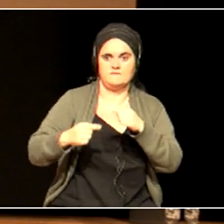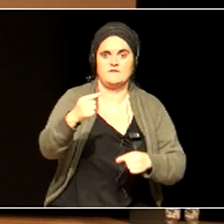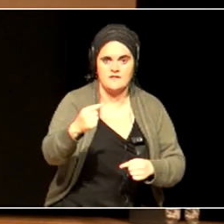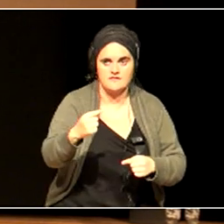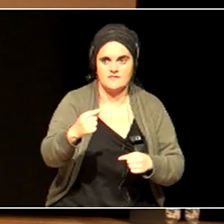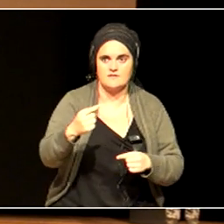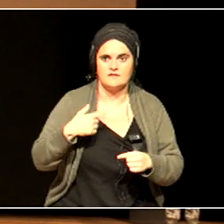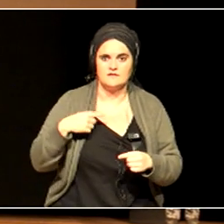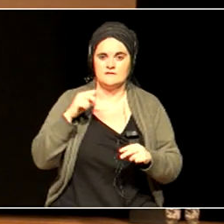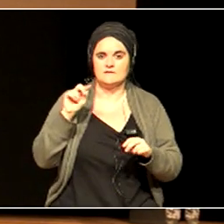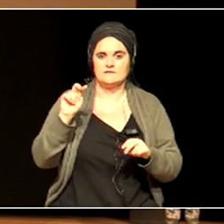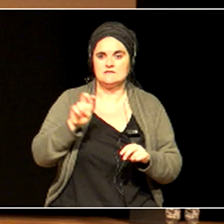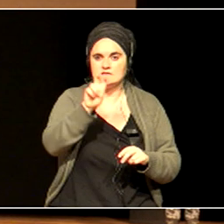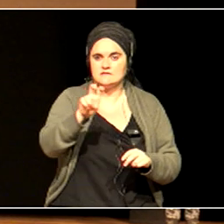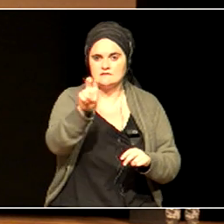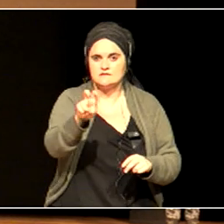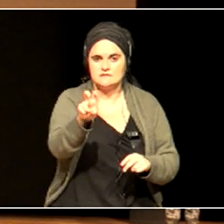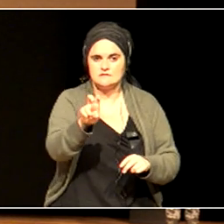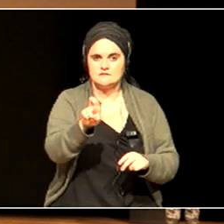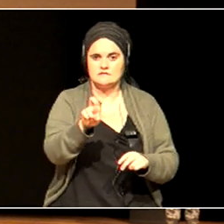within 35 years.